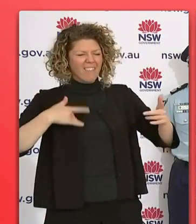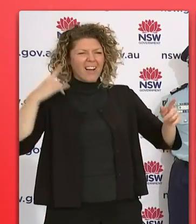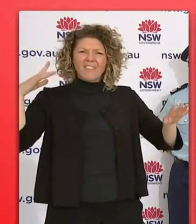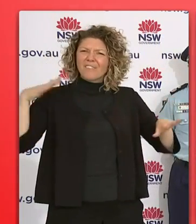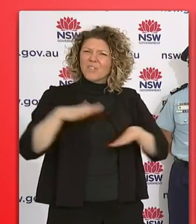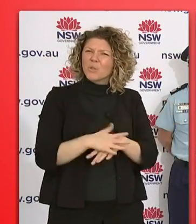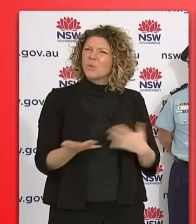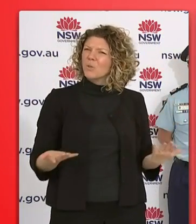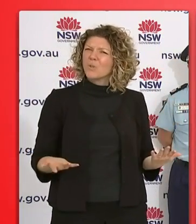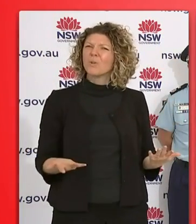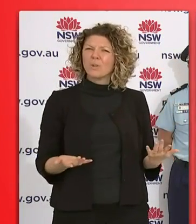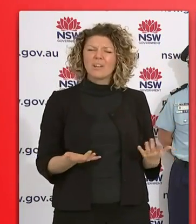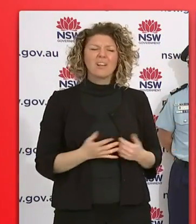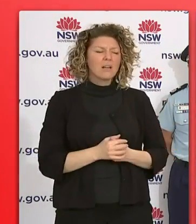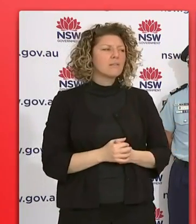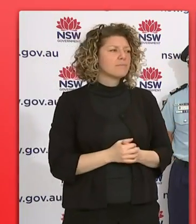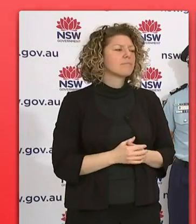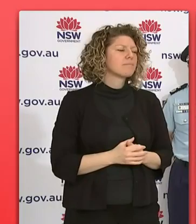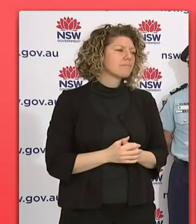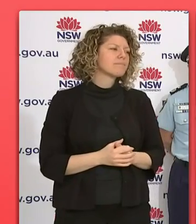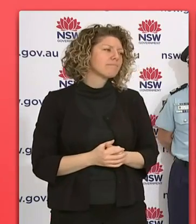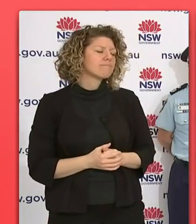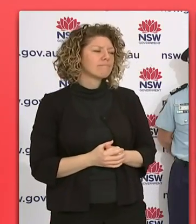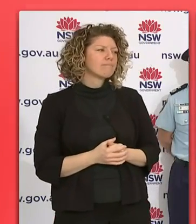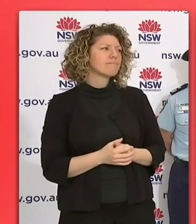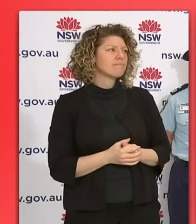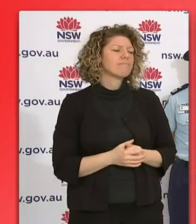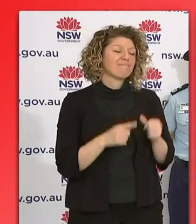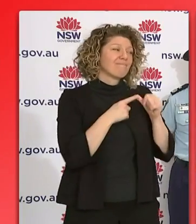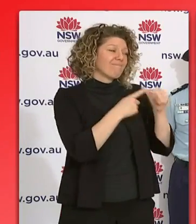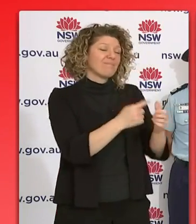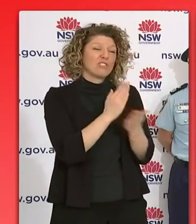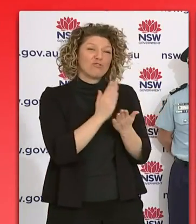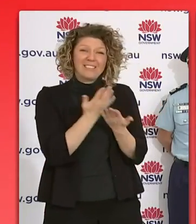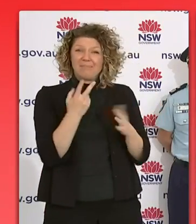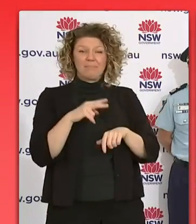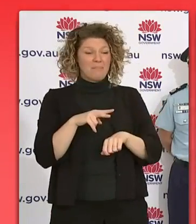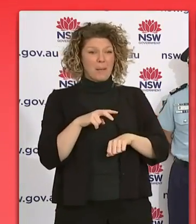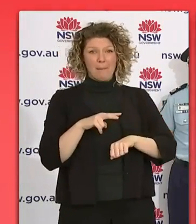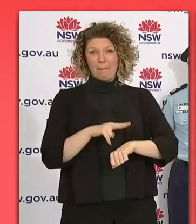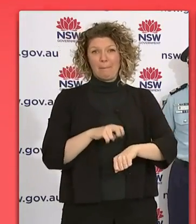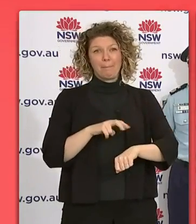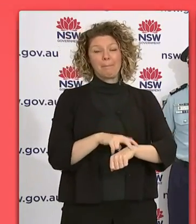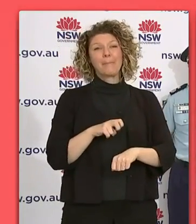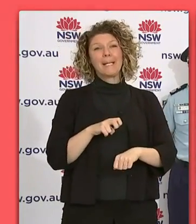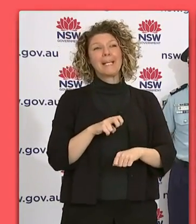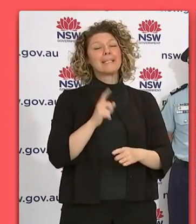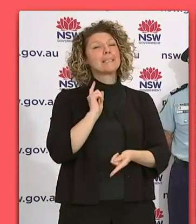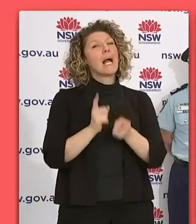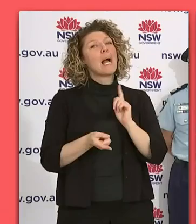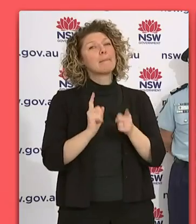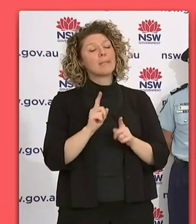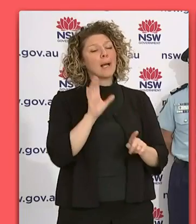obvious to us and pretty obvious from the feedback we get from police that, uh, people use the health orders as an